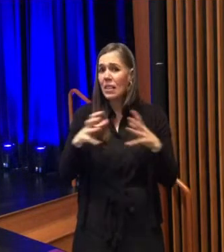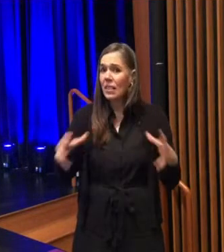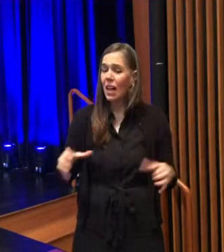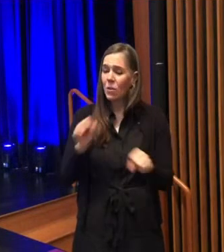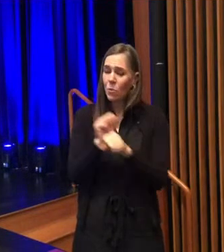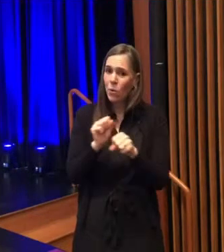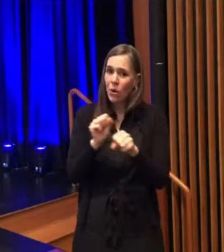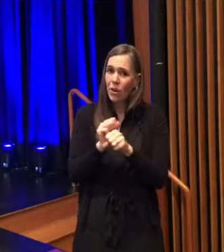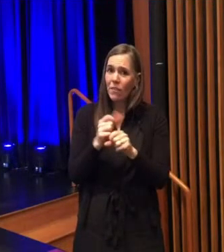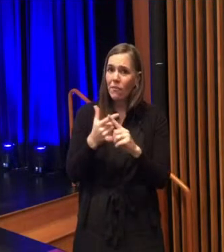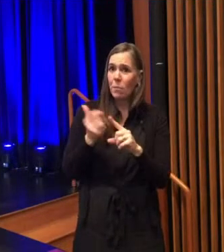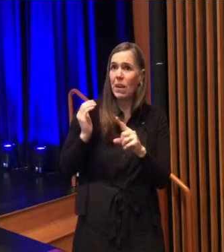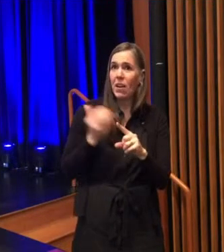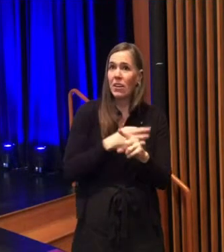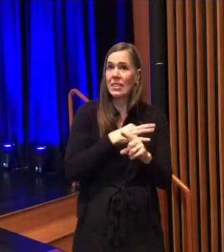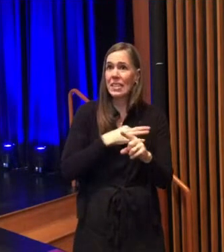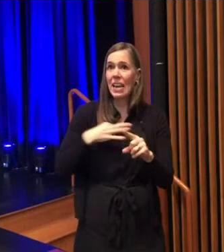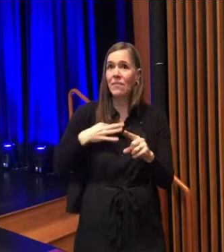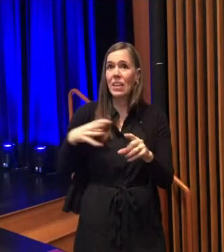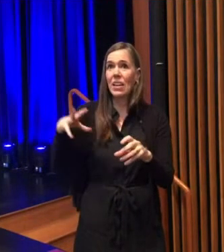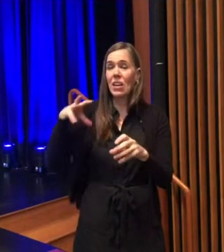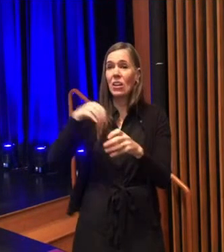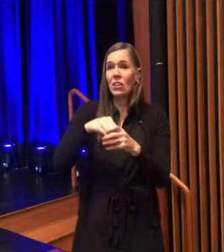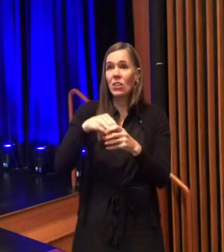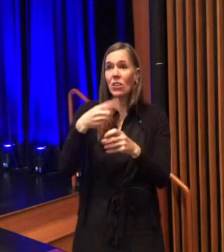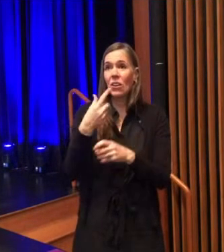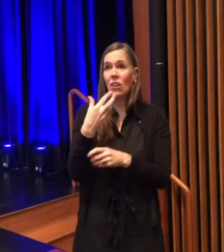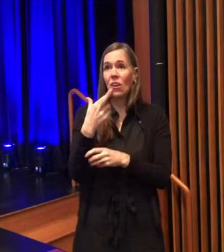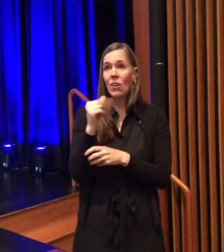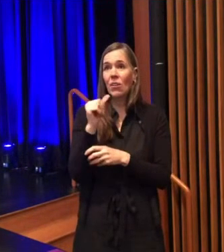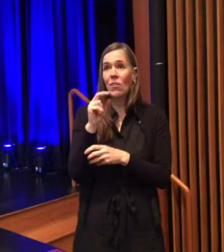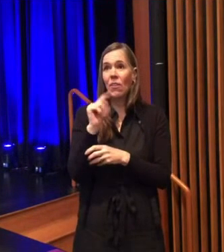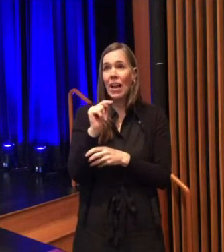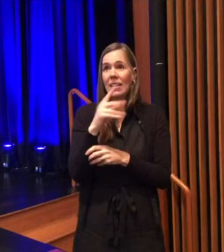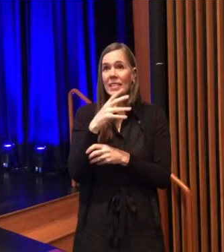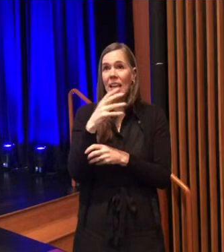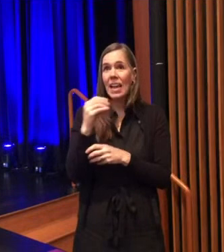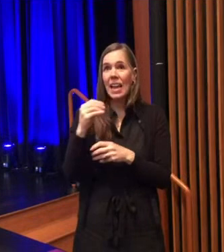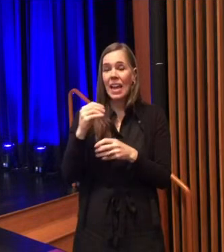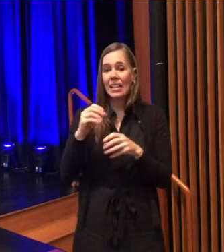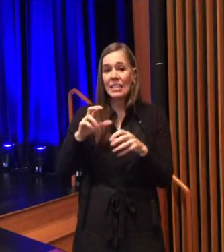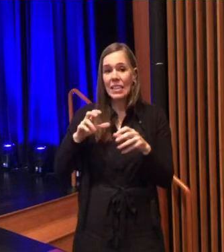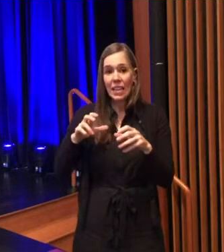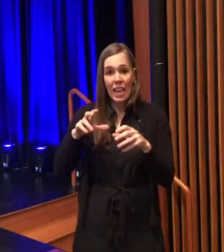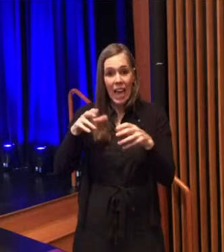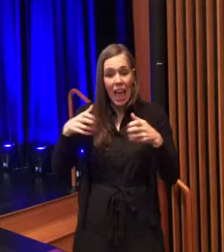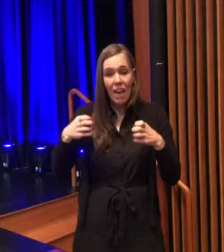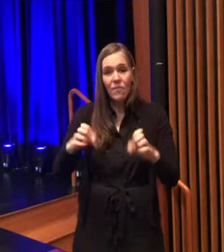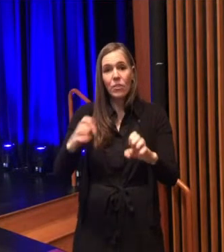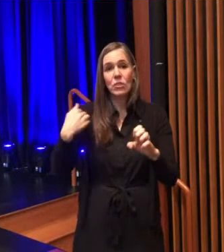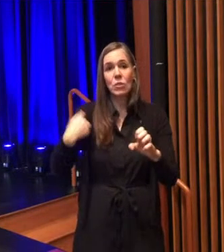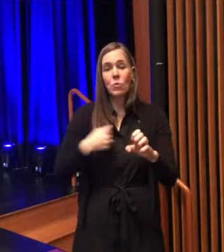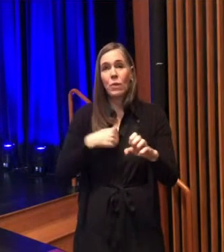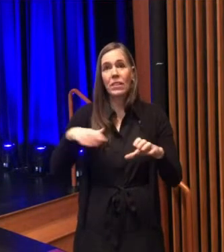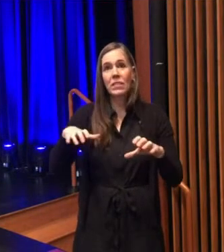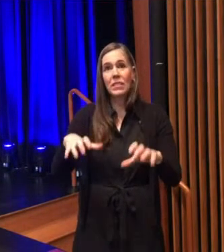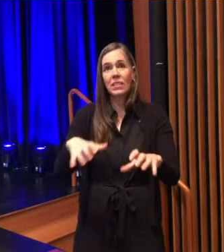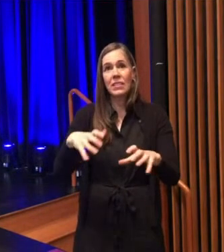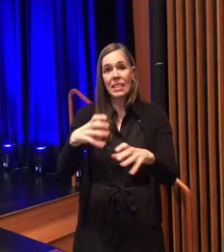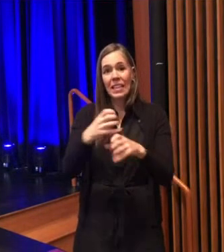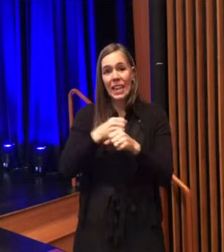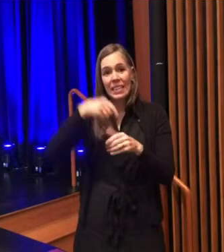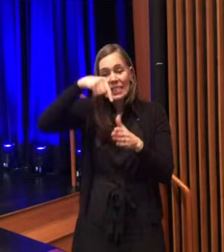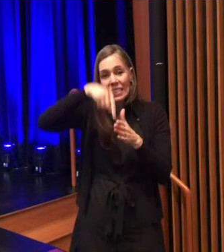dedicated funding including many grants and the most sustained and far-reaching engagement effort we have done to get deep and